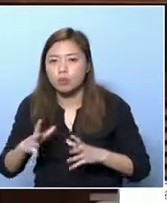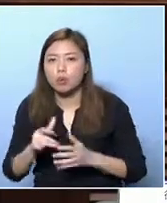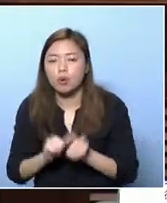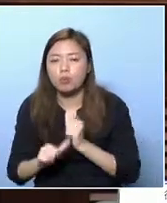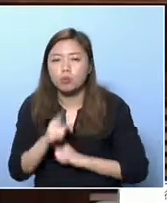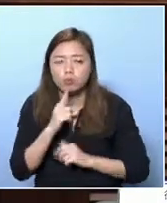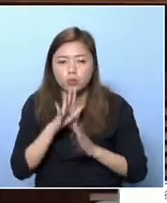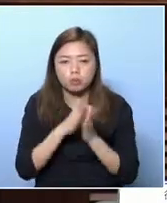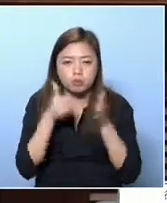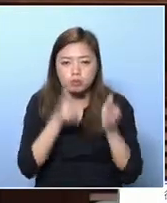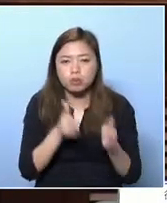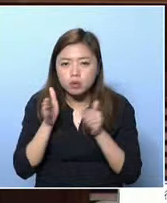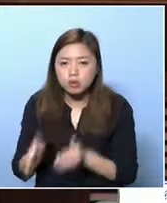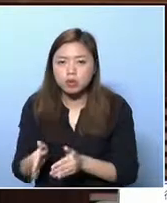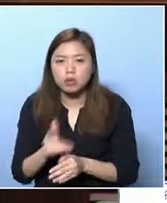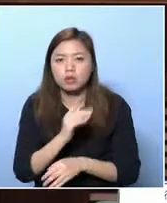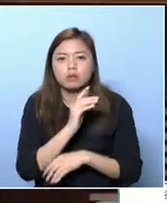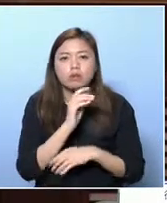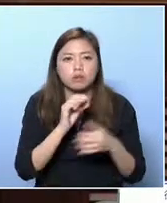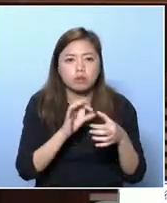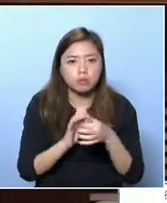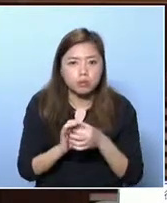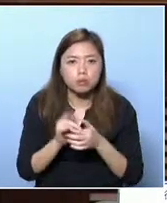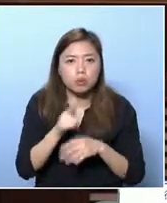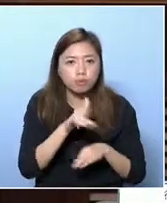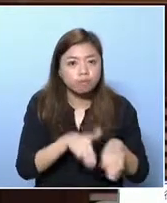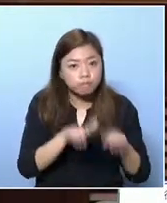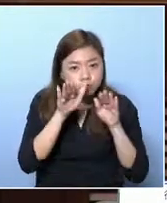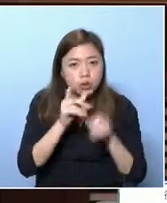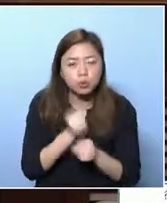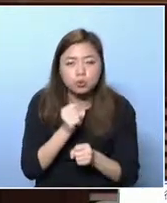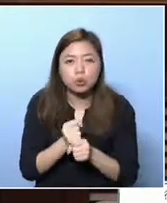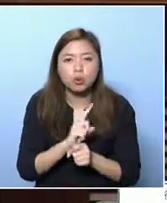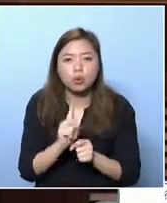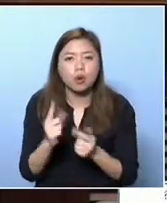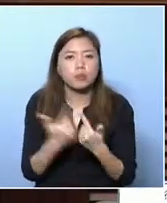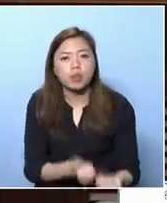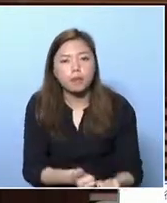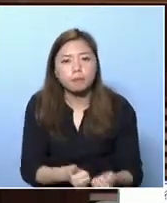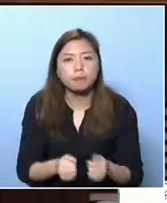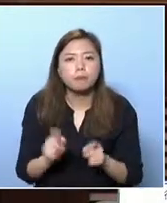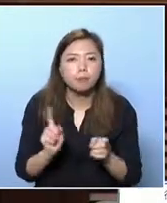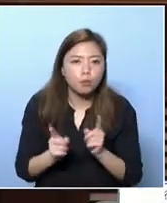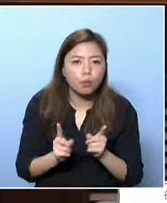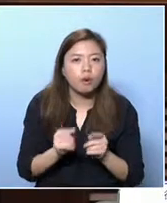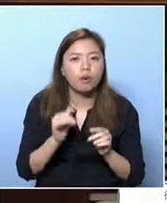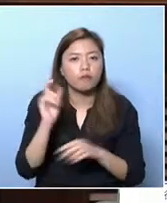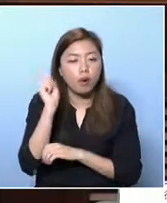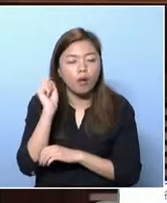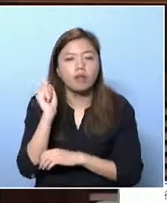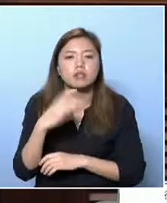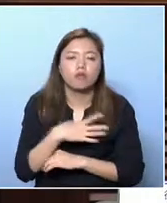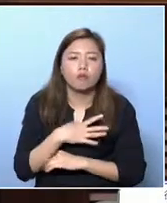chair by CS. We have different committees and commissions looking